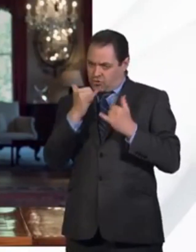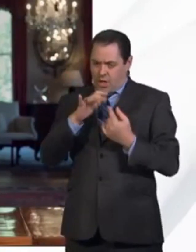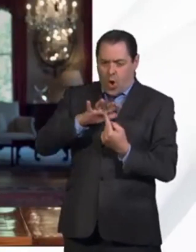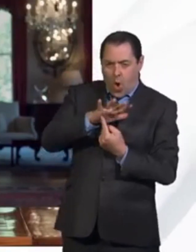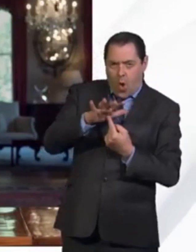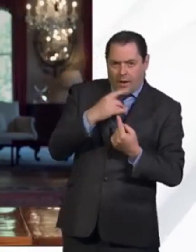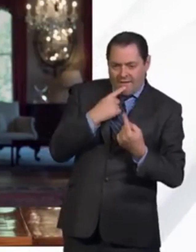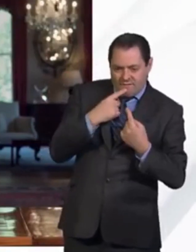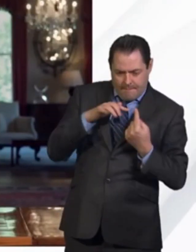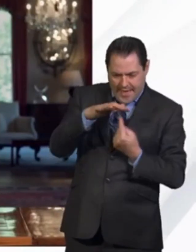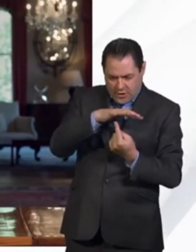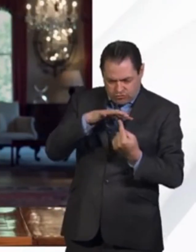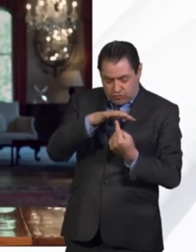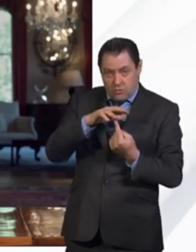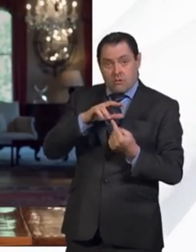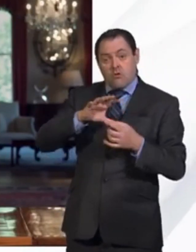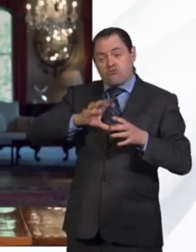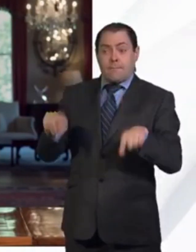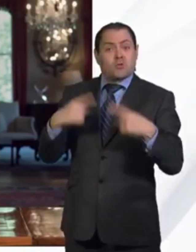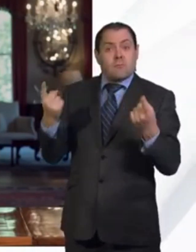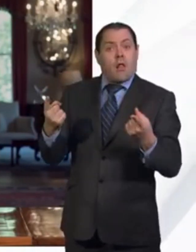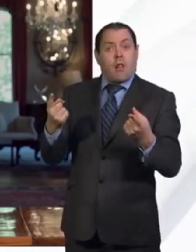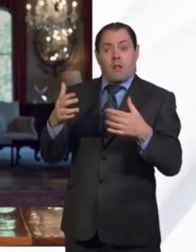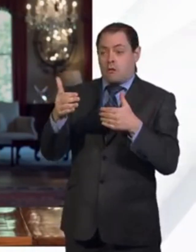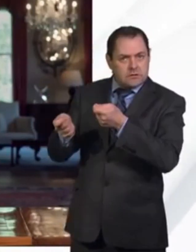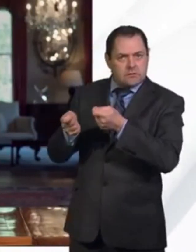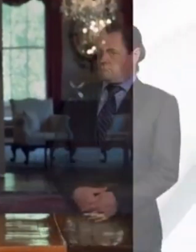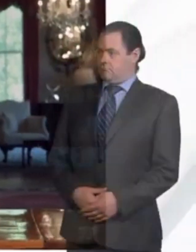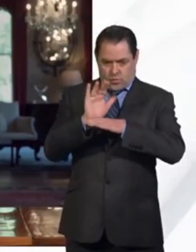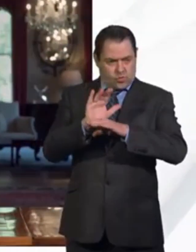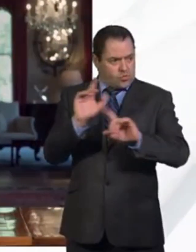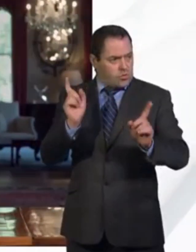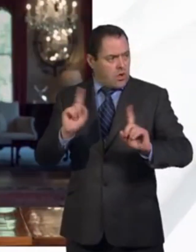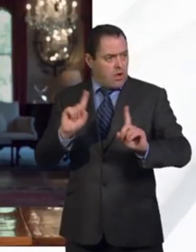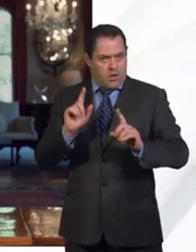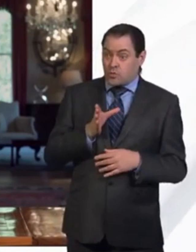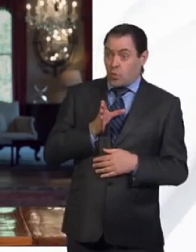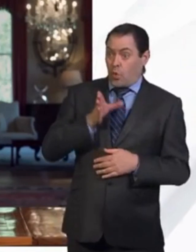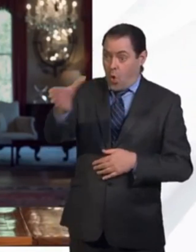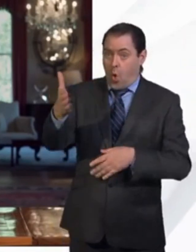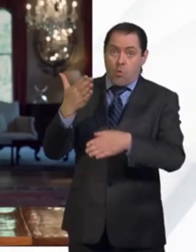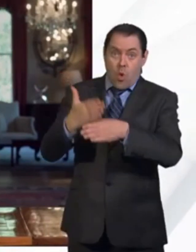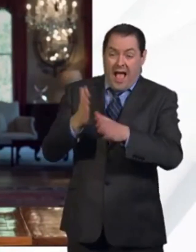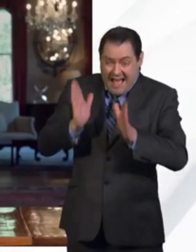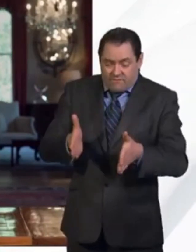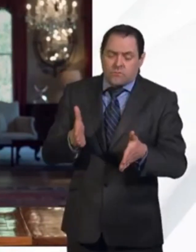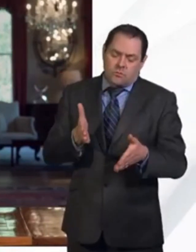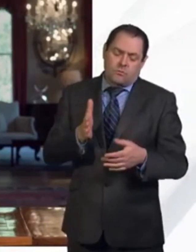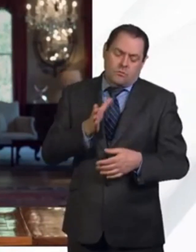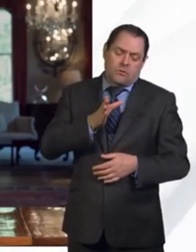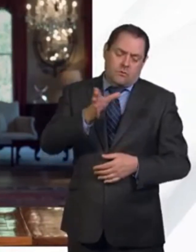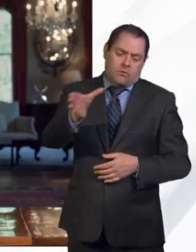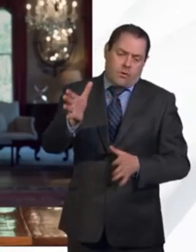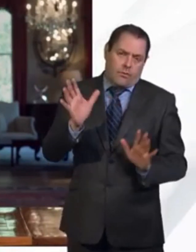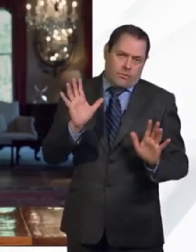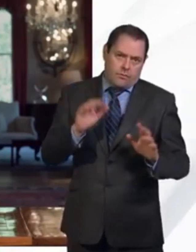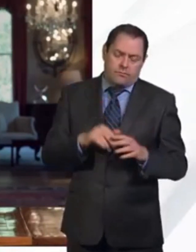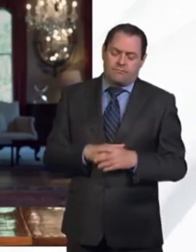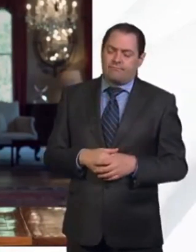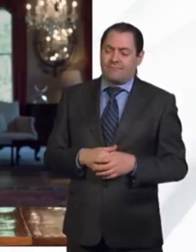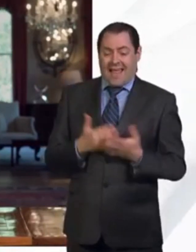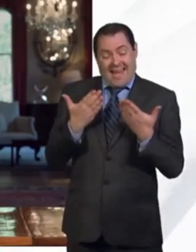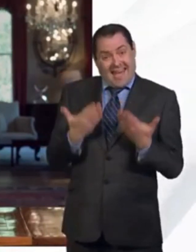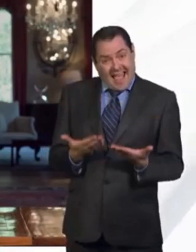If there are outbreaks, if there are problems, we will simply beat your children. We now need to stress that anyone